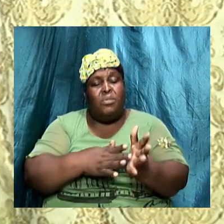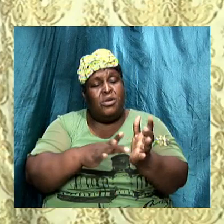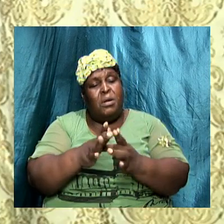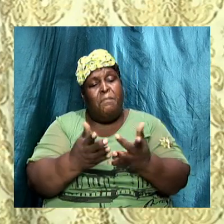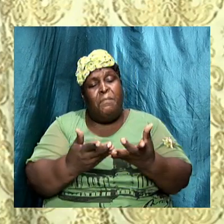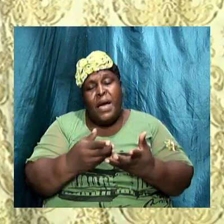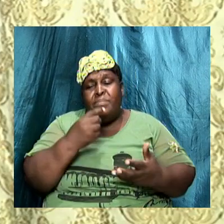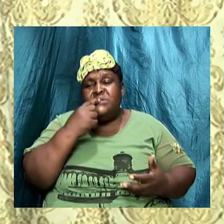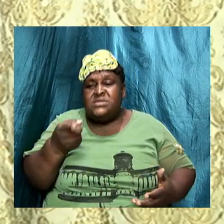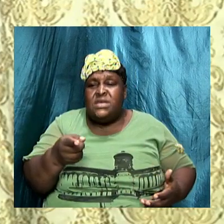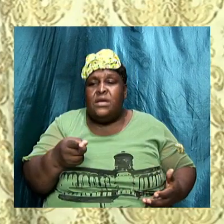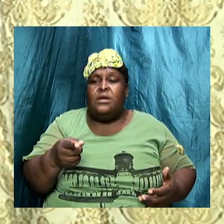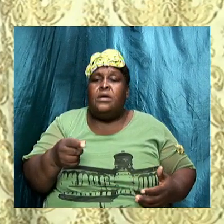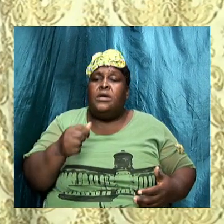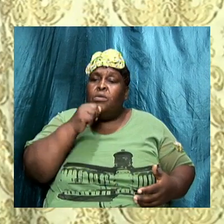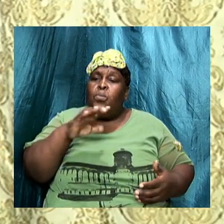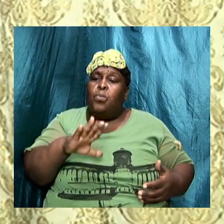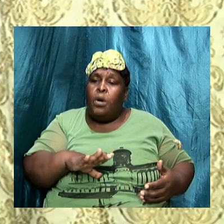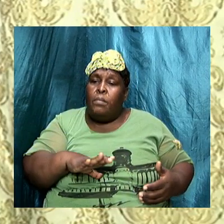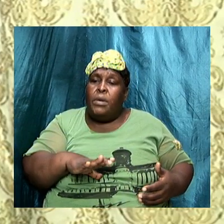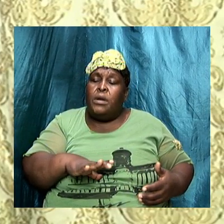women must dress modestly